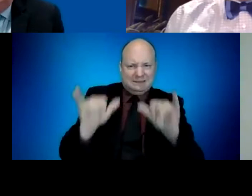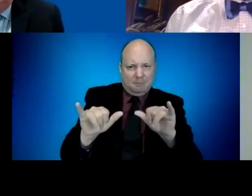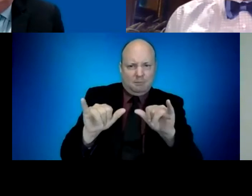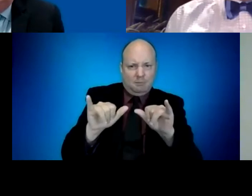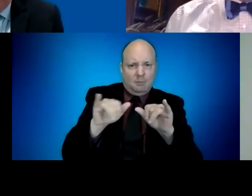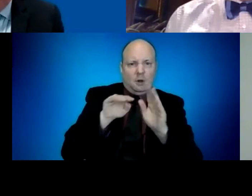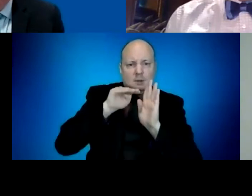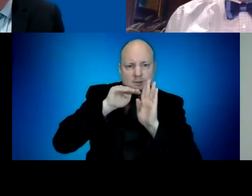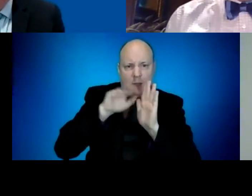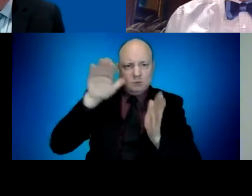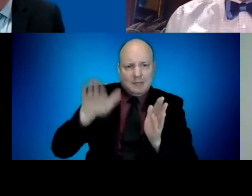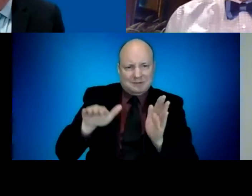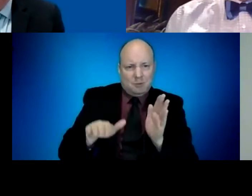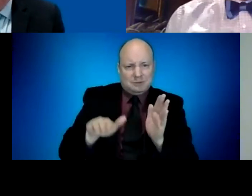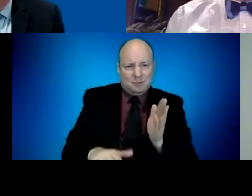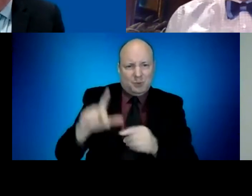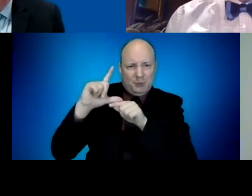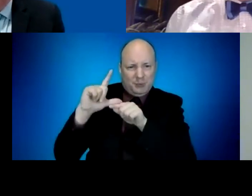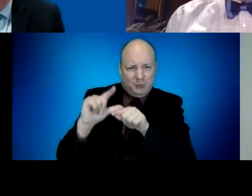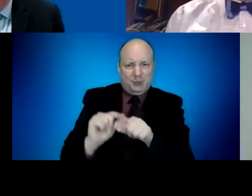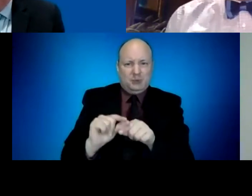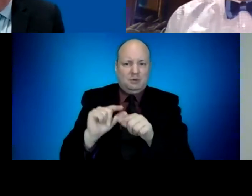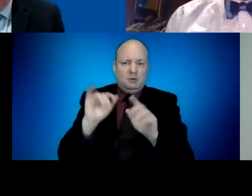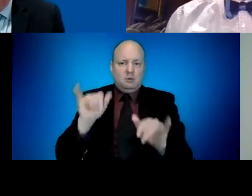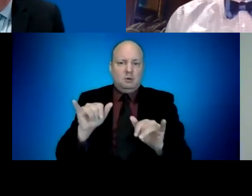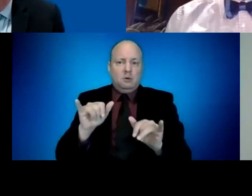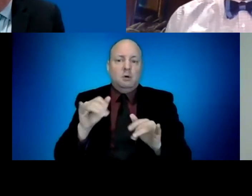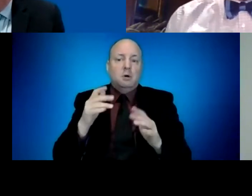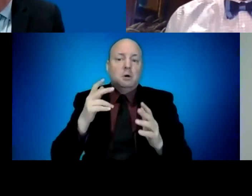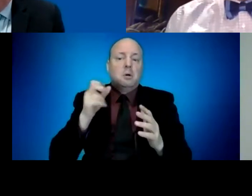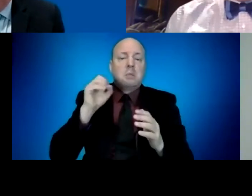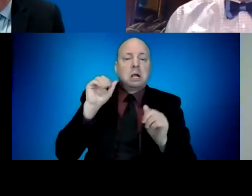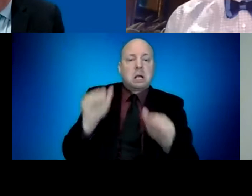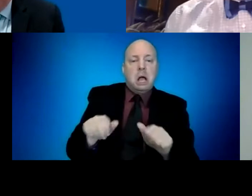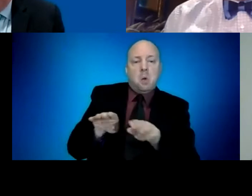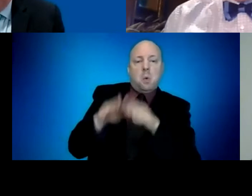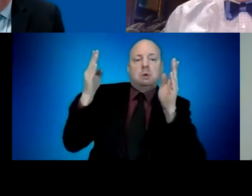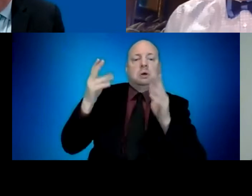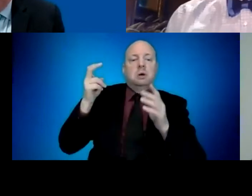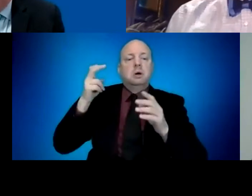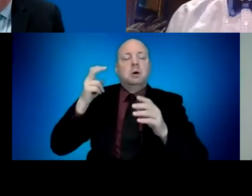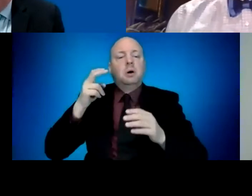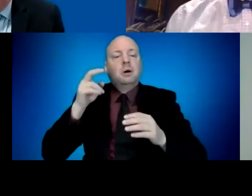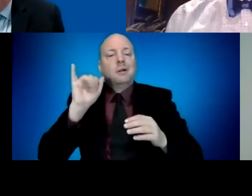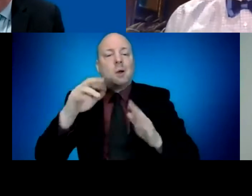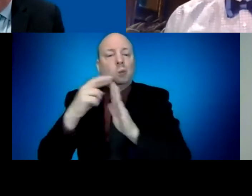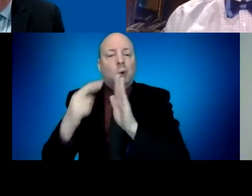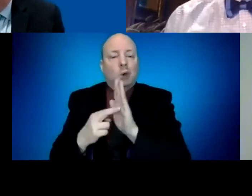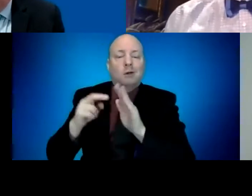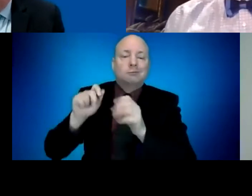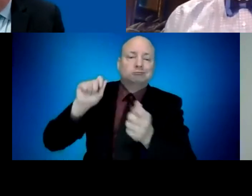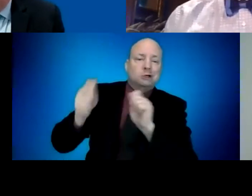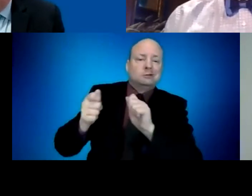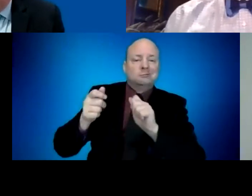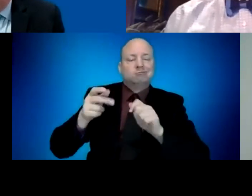events where people can spread out a little more, where we have the advantage of dispersion of the virus into the air, very much lower